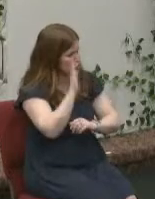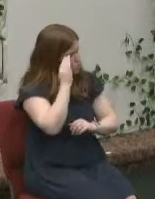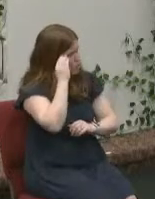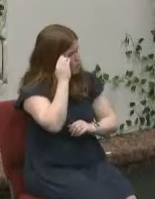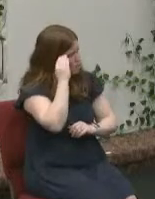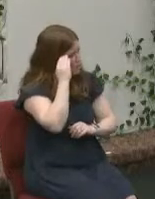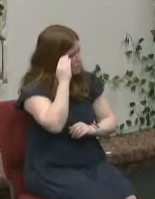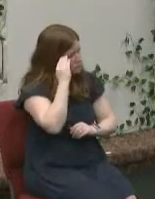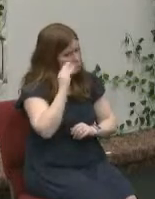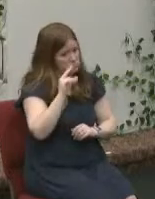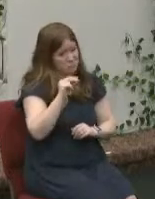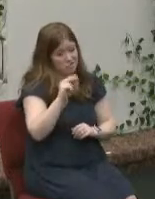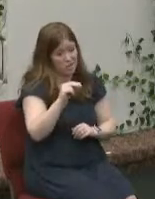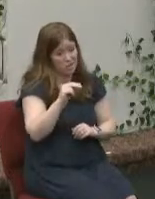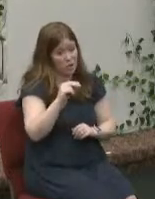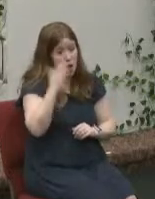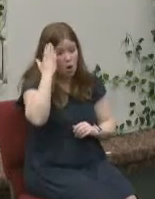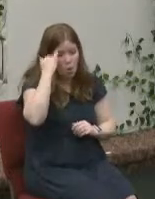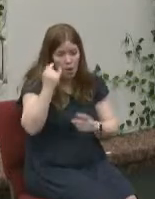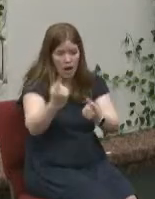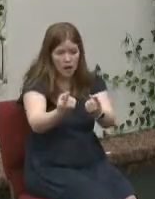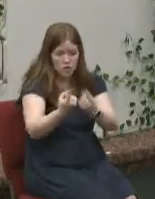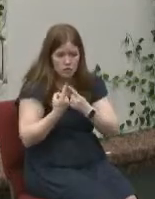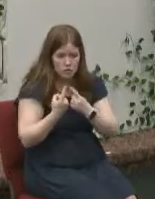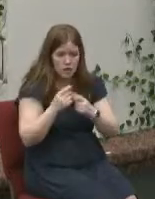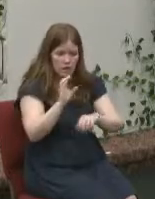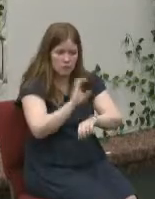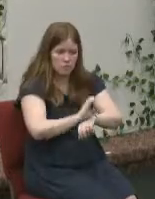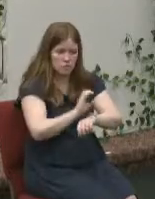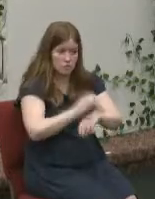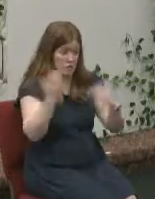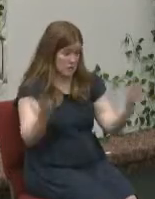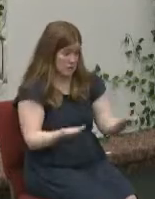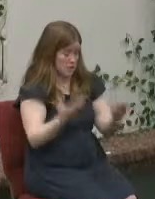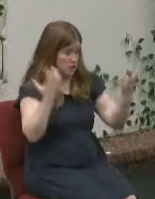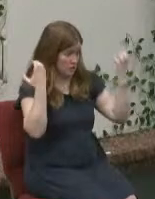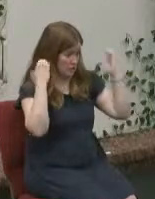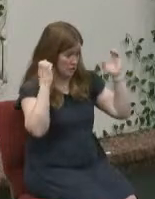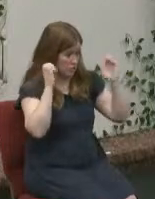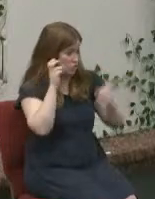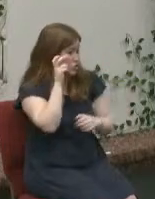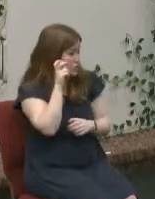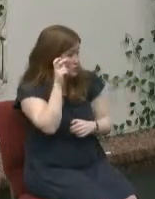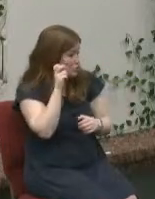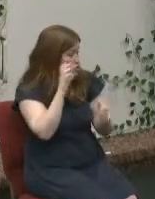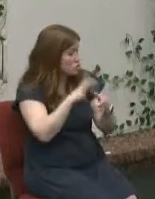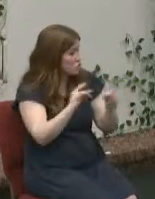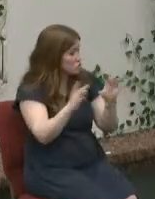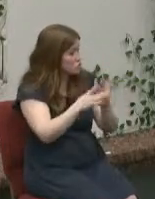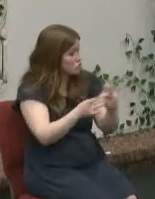why why is it that you come and you've been at church and you're here at easter and you've heard the story